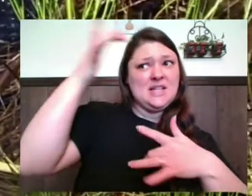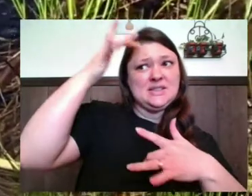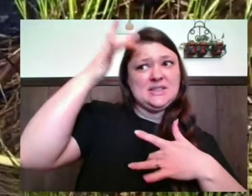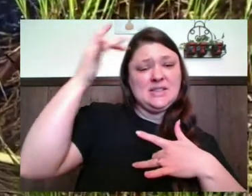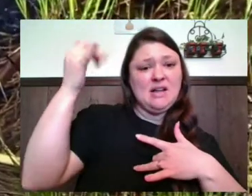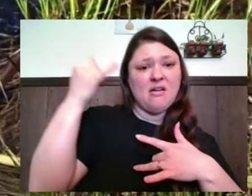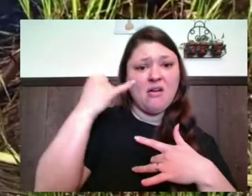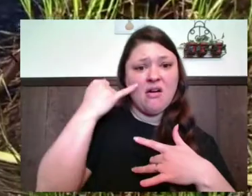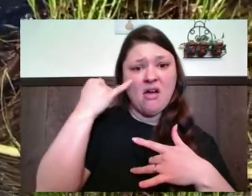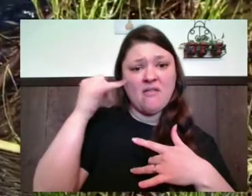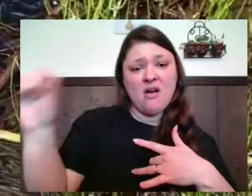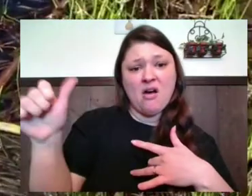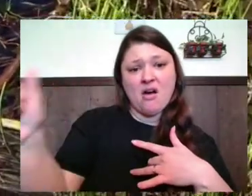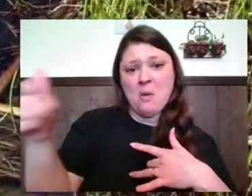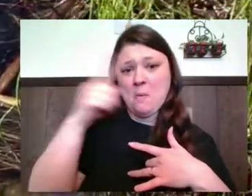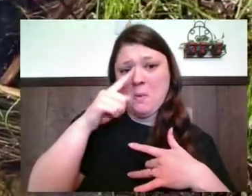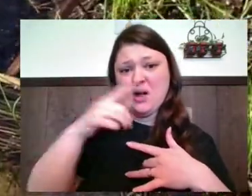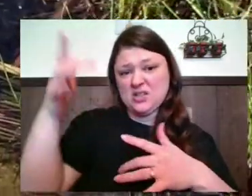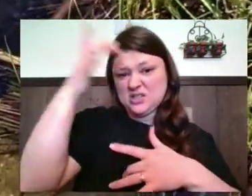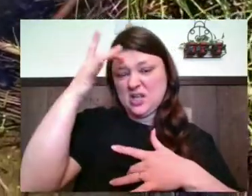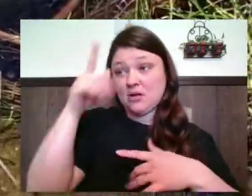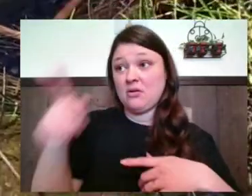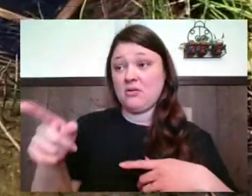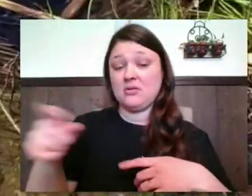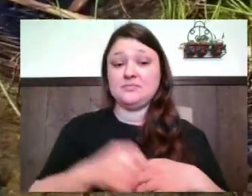Tadpoles can sense illness too.